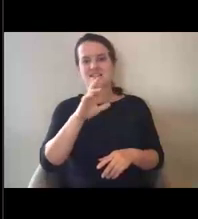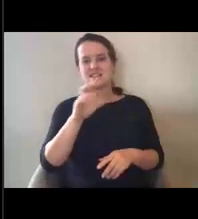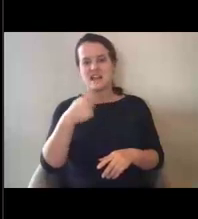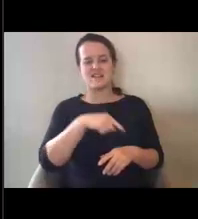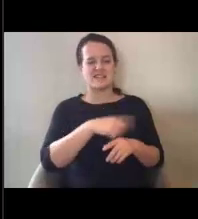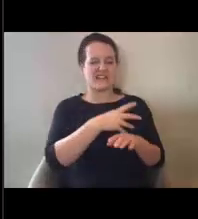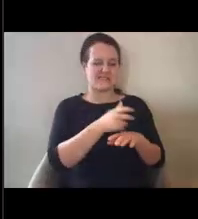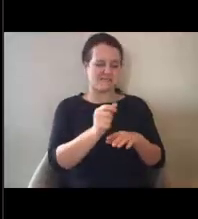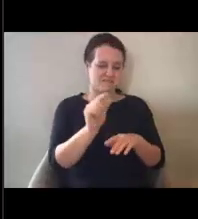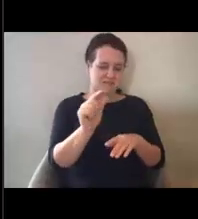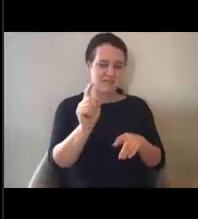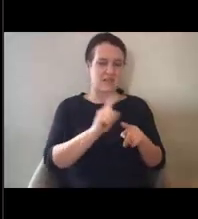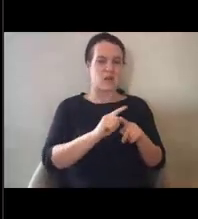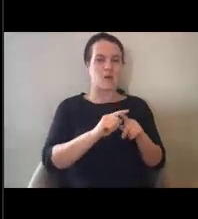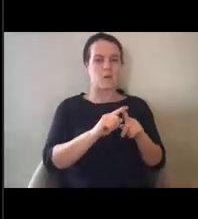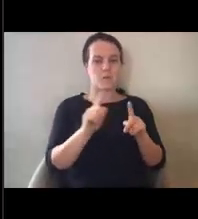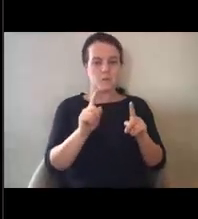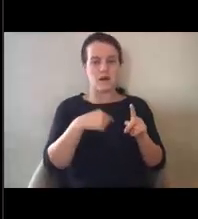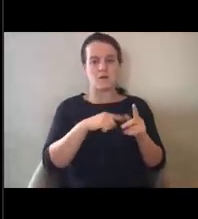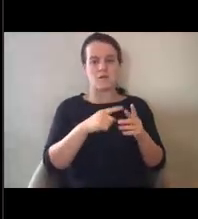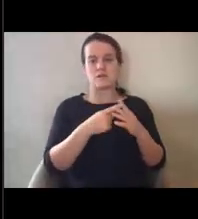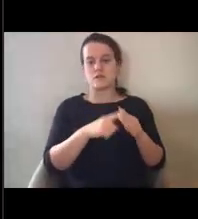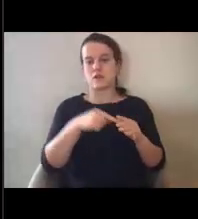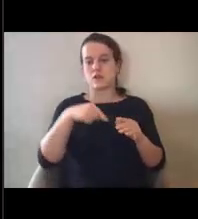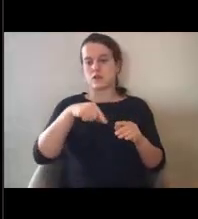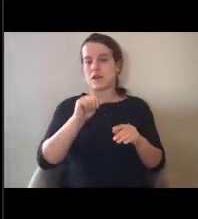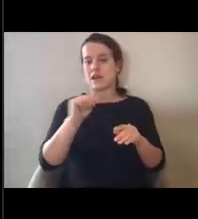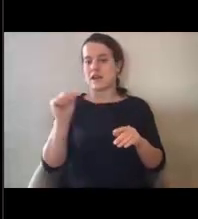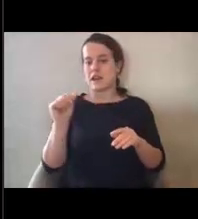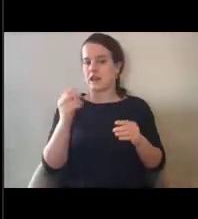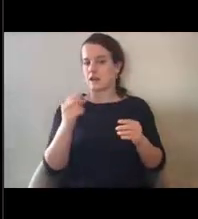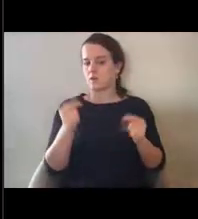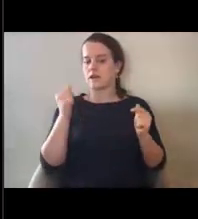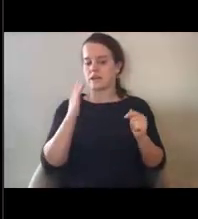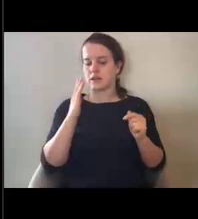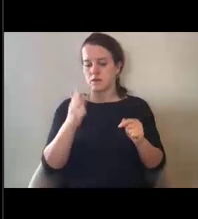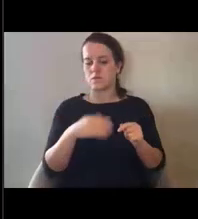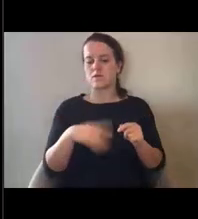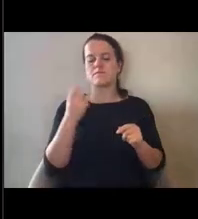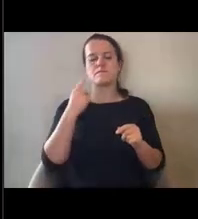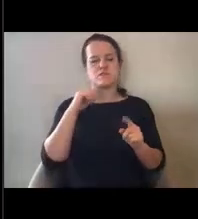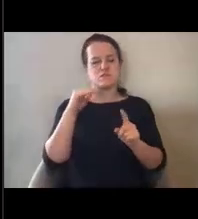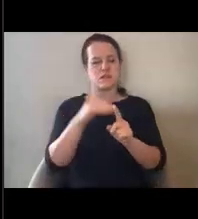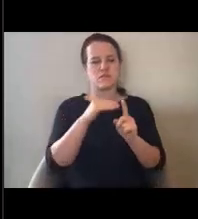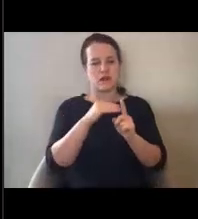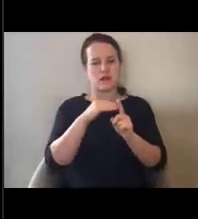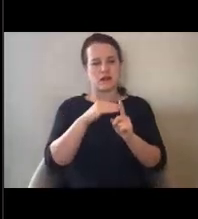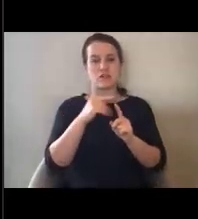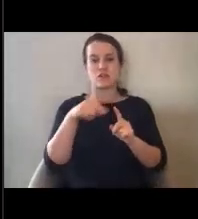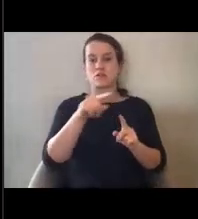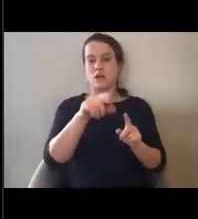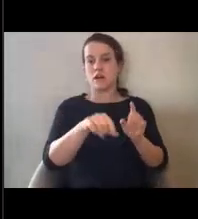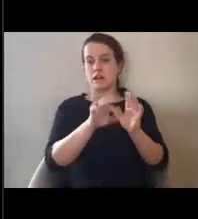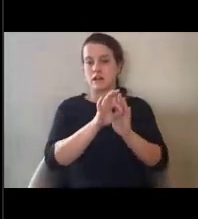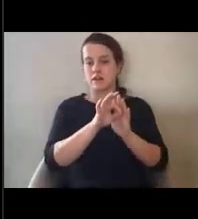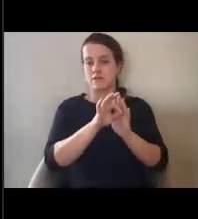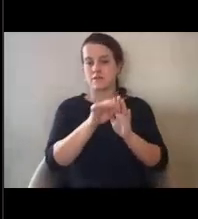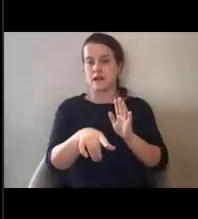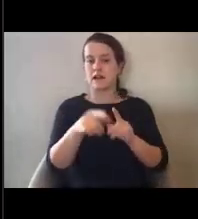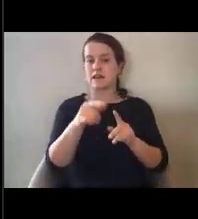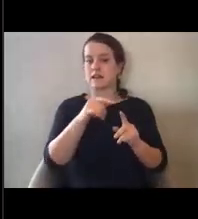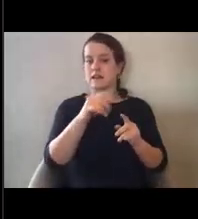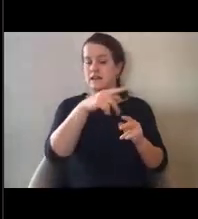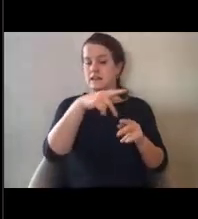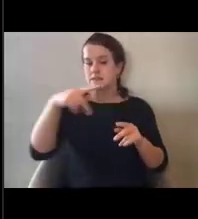time, but we will begin our, our Q and A portion here real quickly. Just as a reminder, you can find these presentation slides to